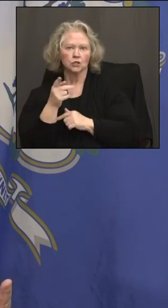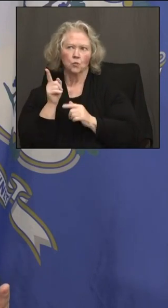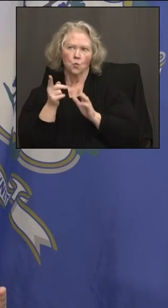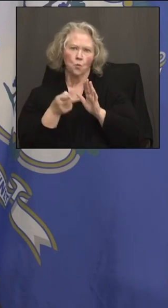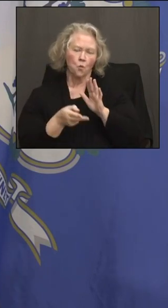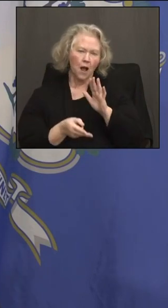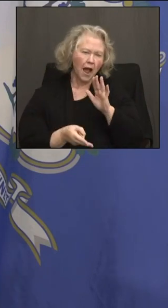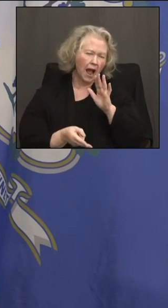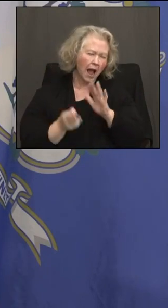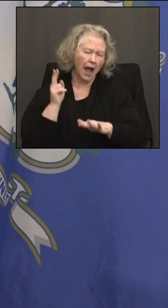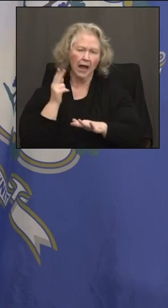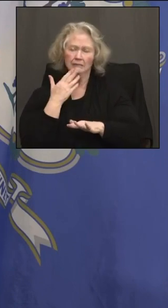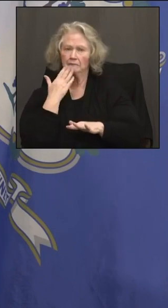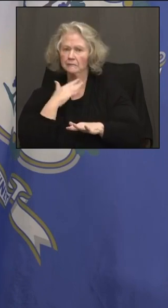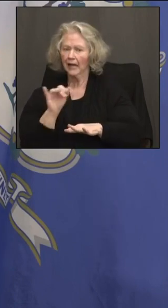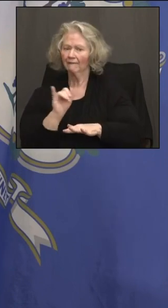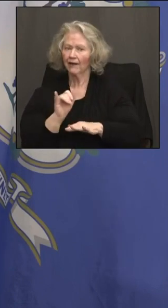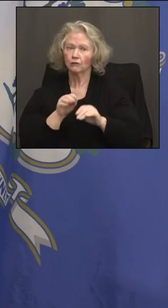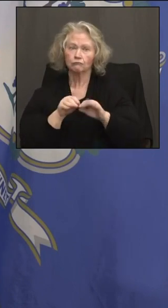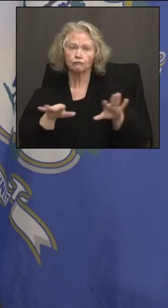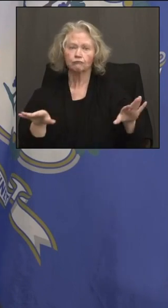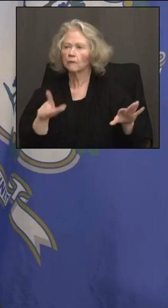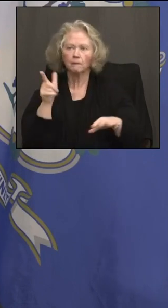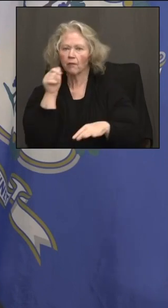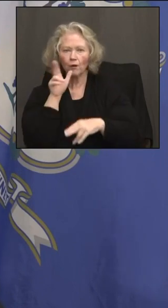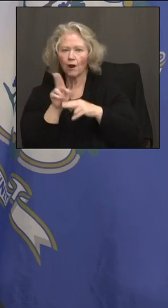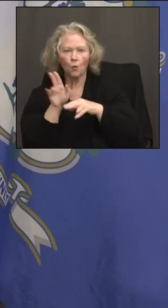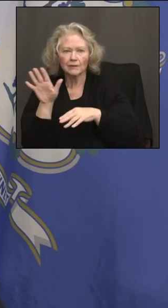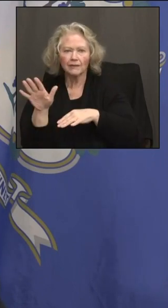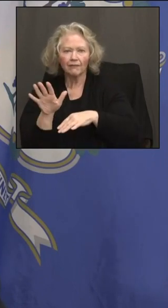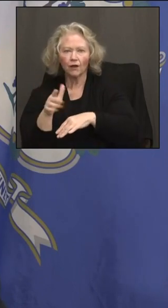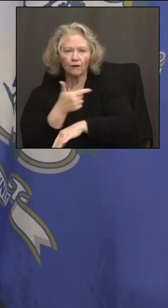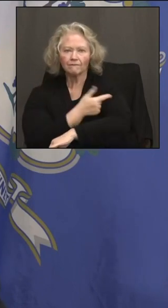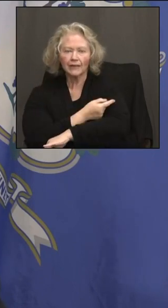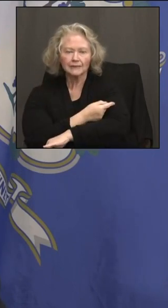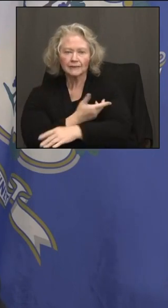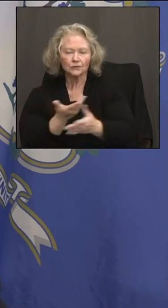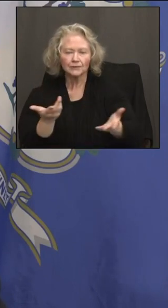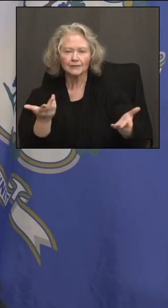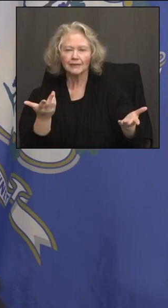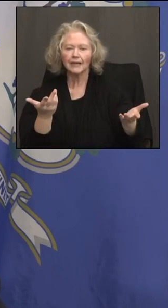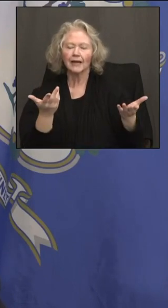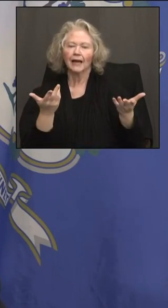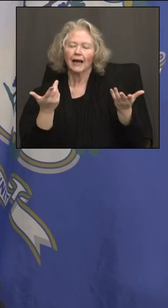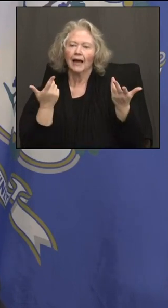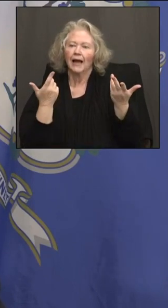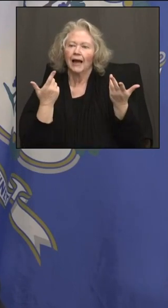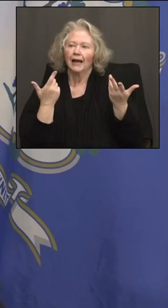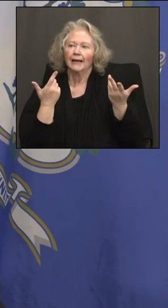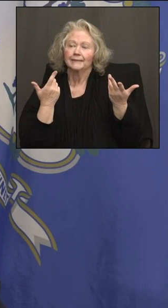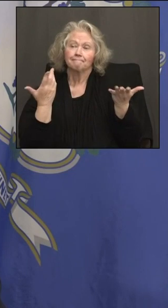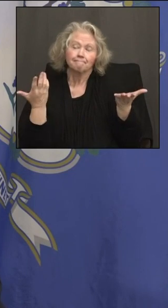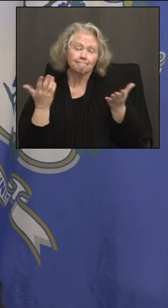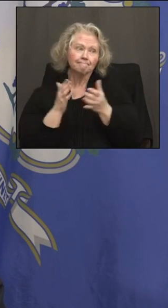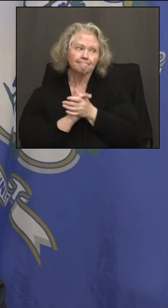highly infected, but also they're not all using their vaccines. So I would think at some point,